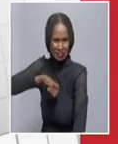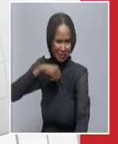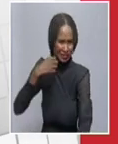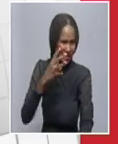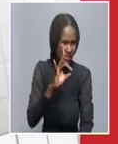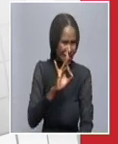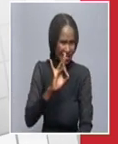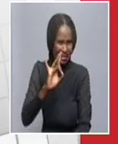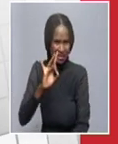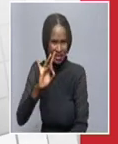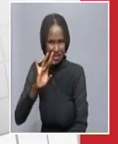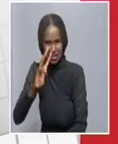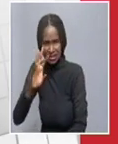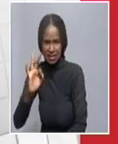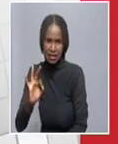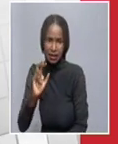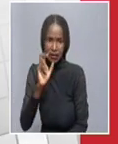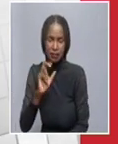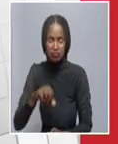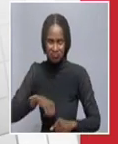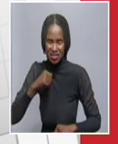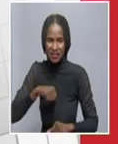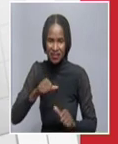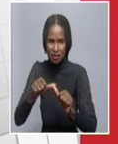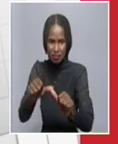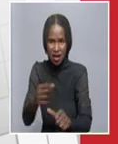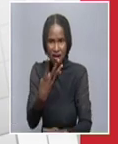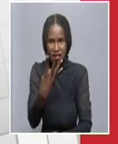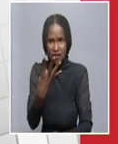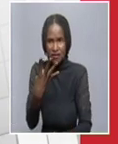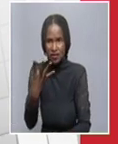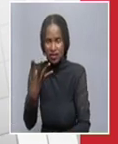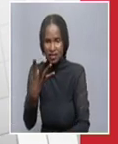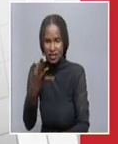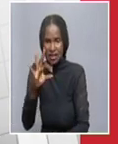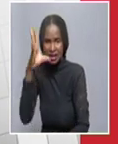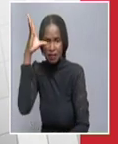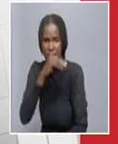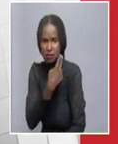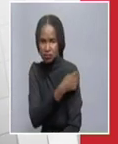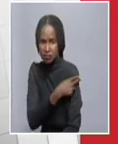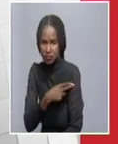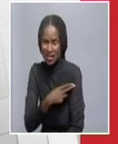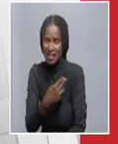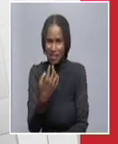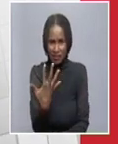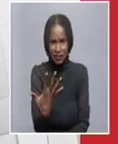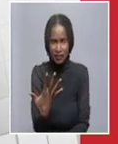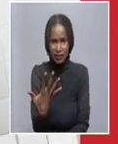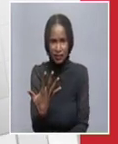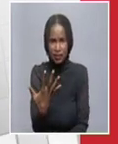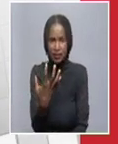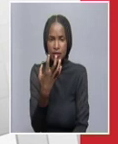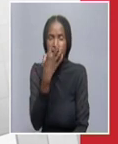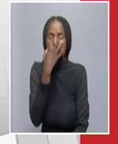869. 49 are hospitalized, of which 5 are